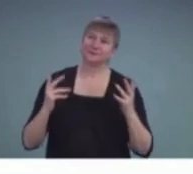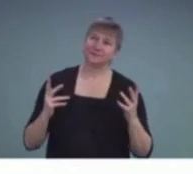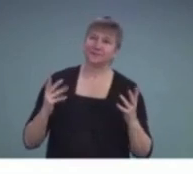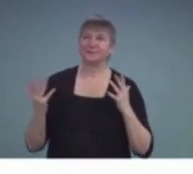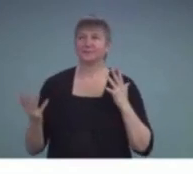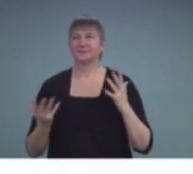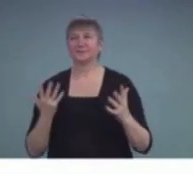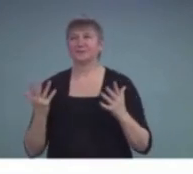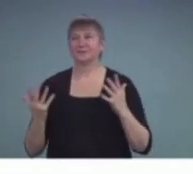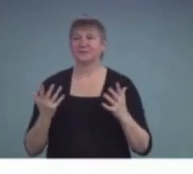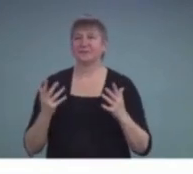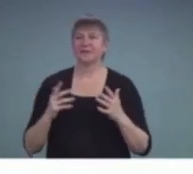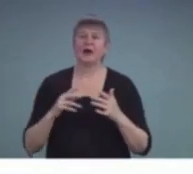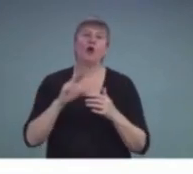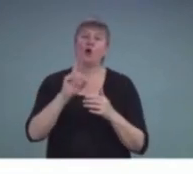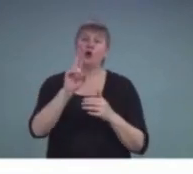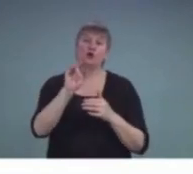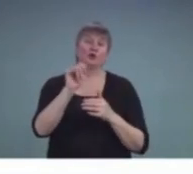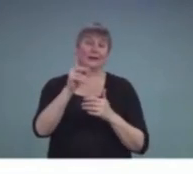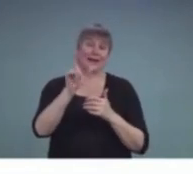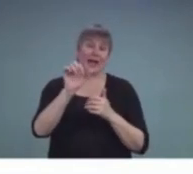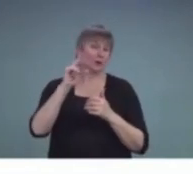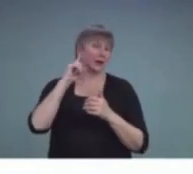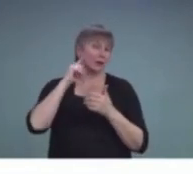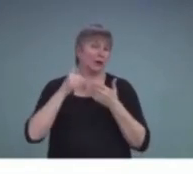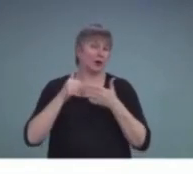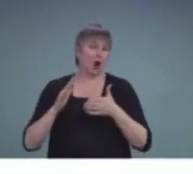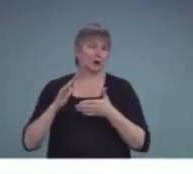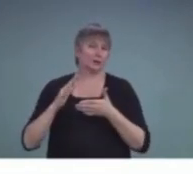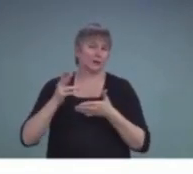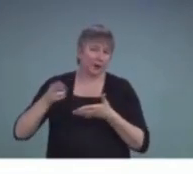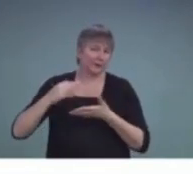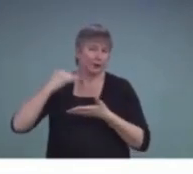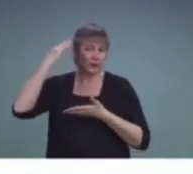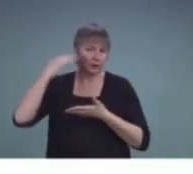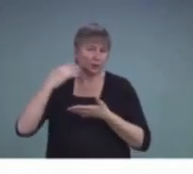unilateral hearing loss as well, is maybe kind of a risk factor approach.